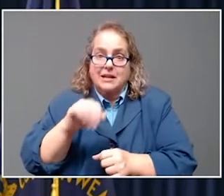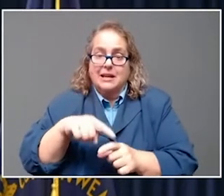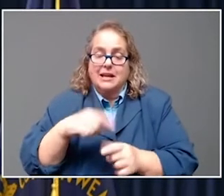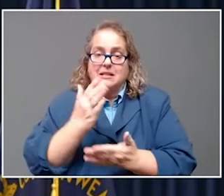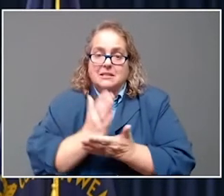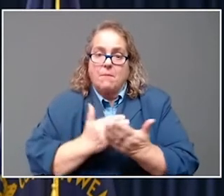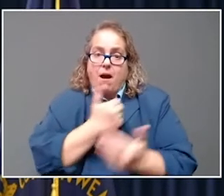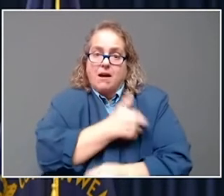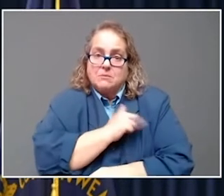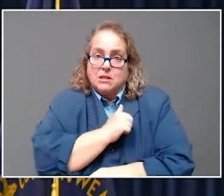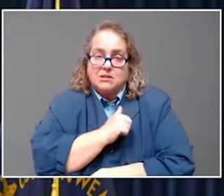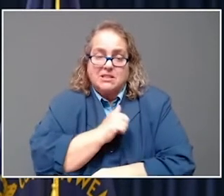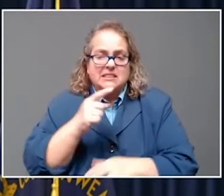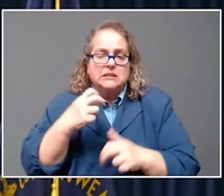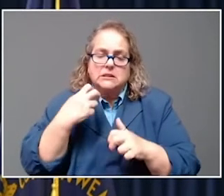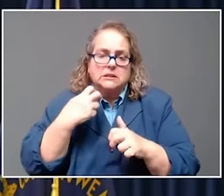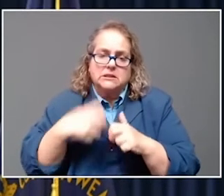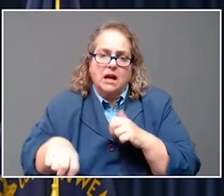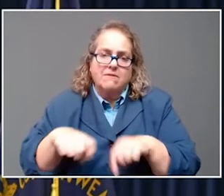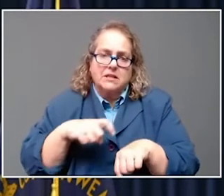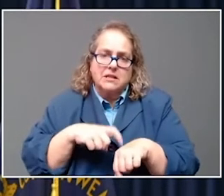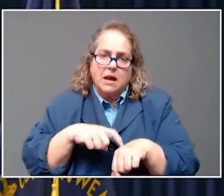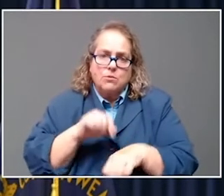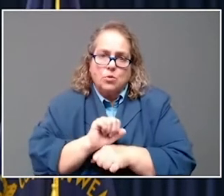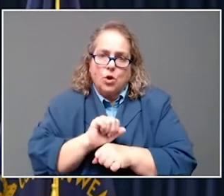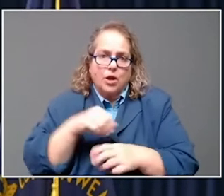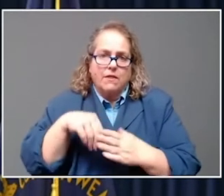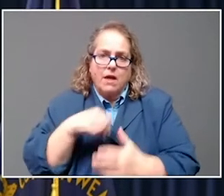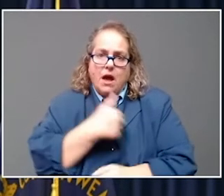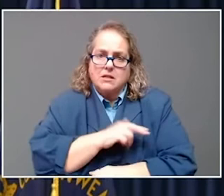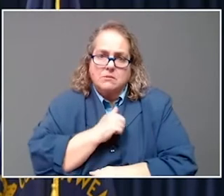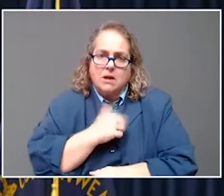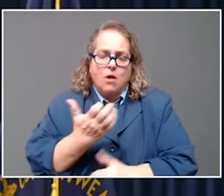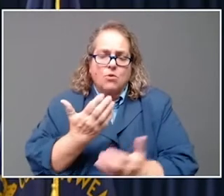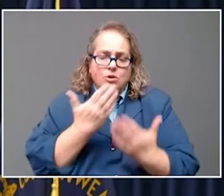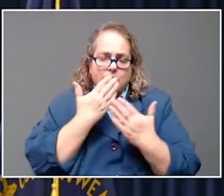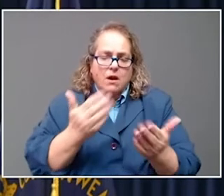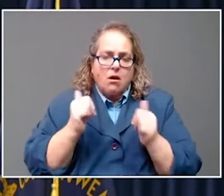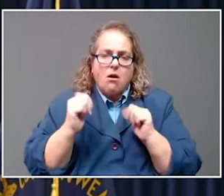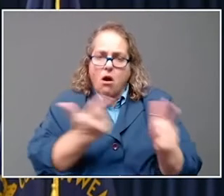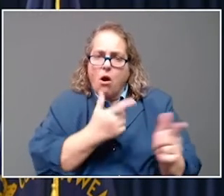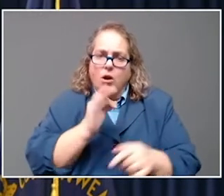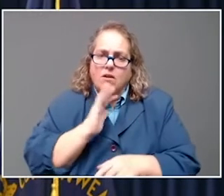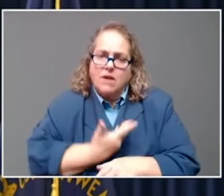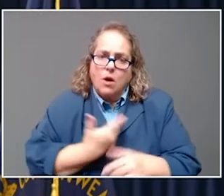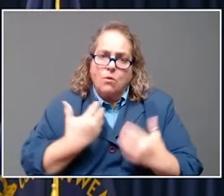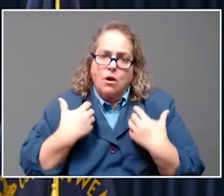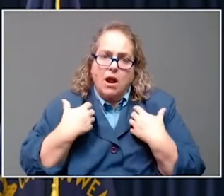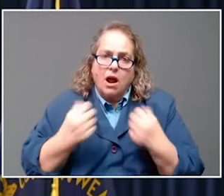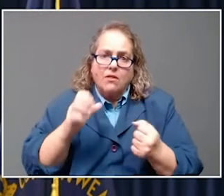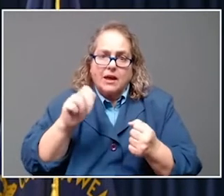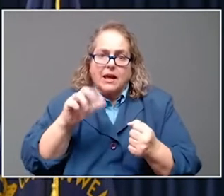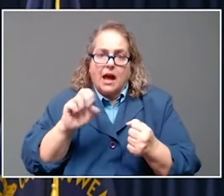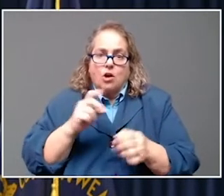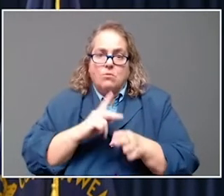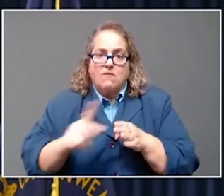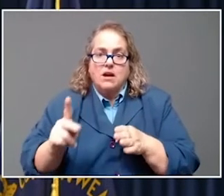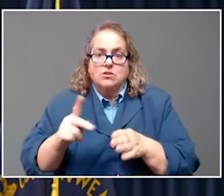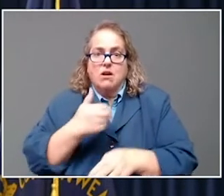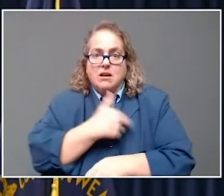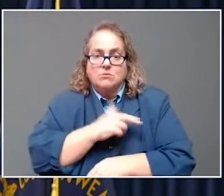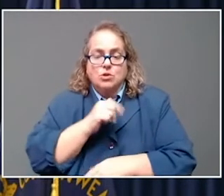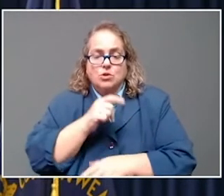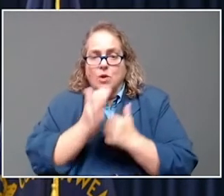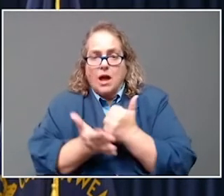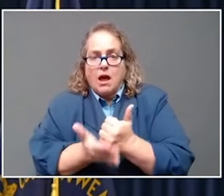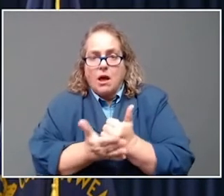York and Rhode Island began seeing the surge one to two weeks before Kentucky, and both states are now seeing cases plummet as rapidly as they